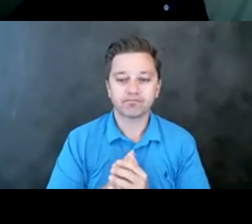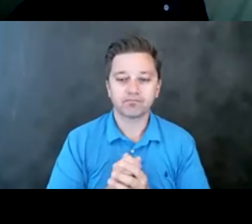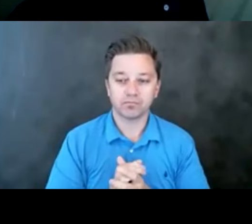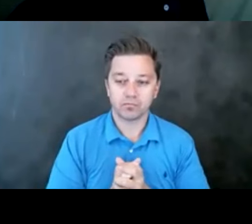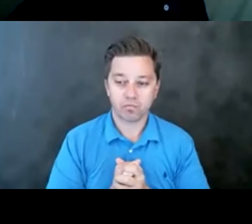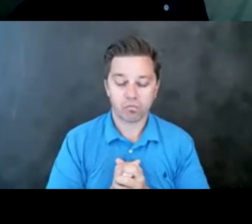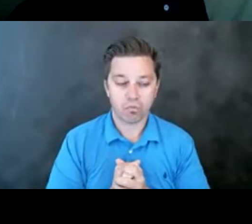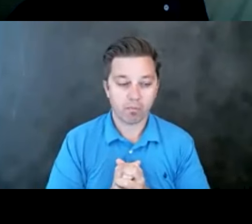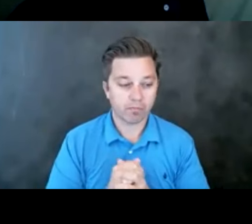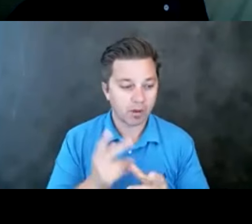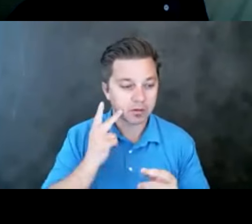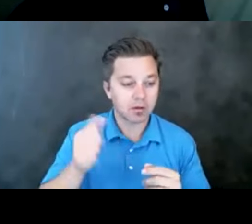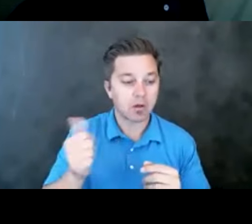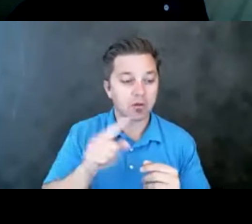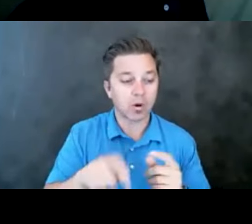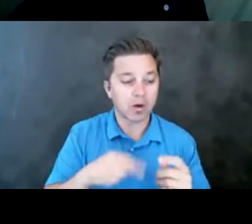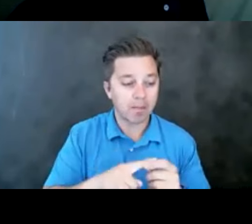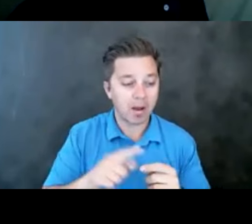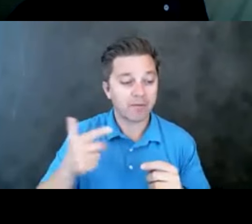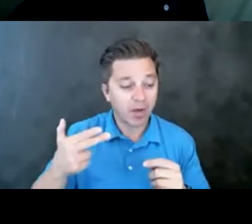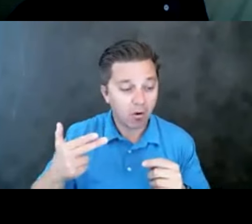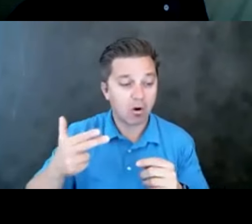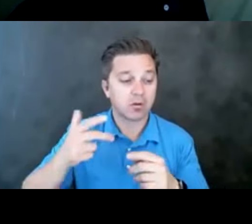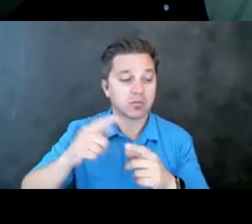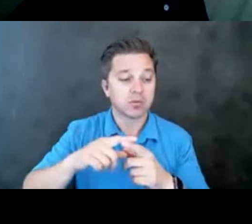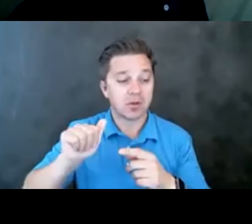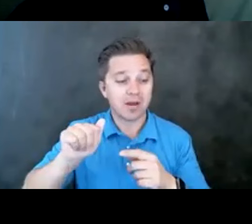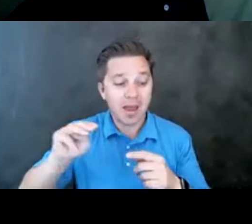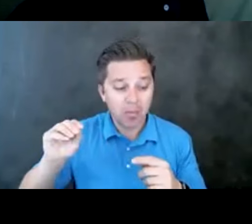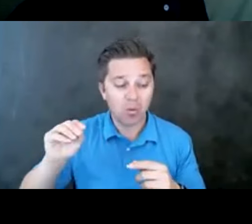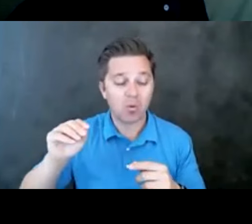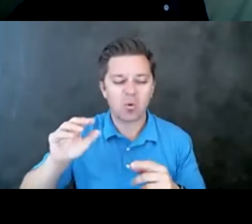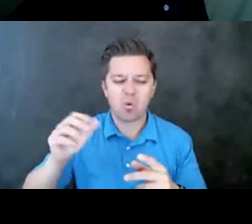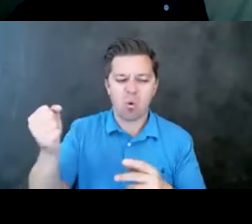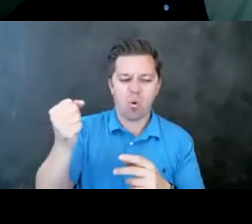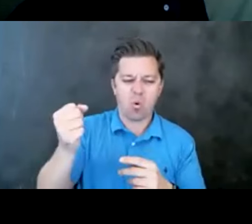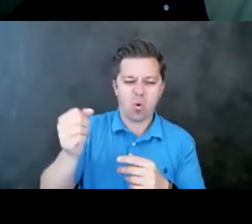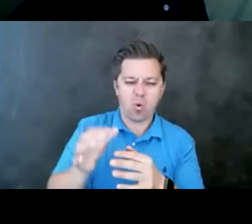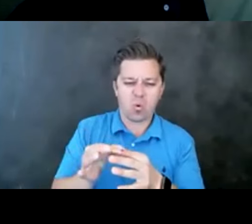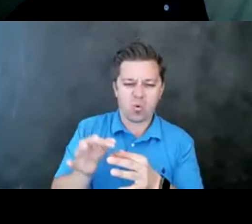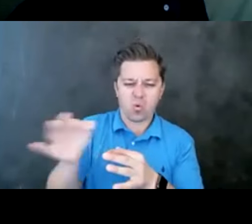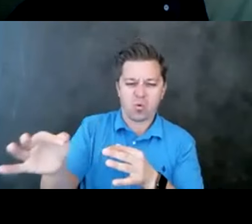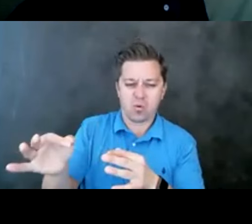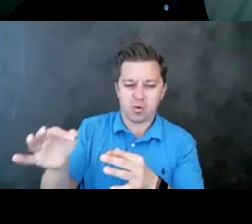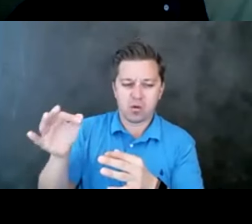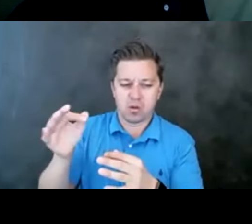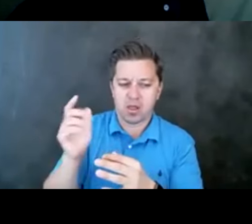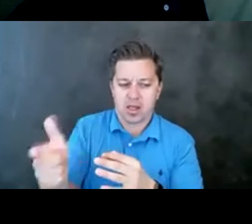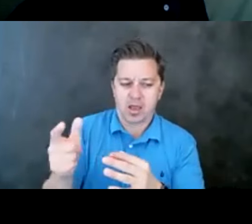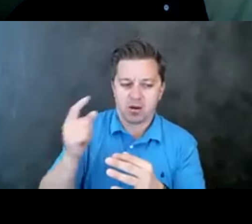And I see another question about firearms and ammunition, so I'm going to hold off on that one and address it as we dive into the firearm piece.